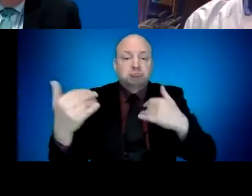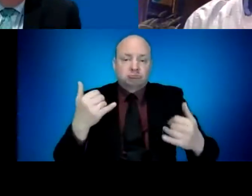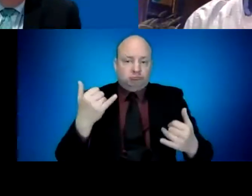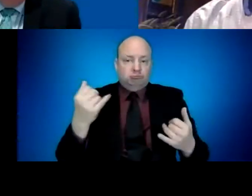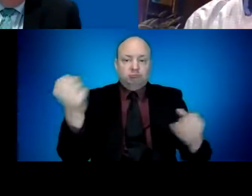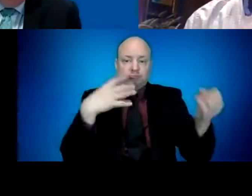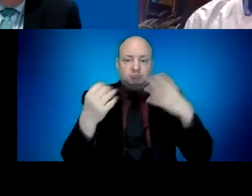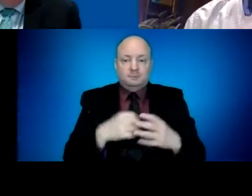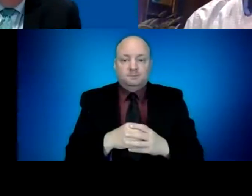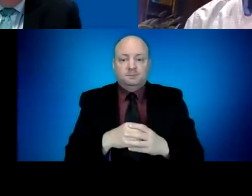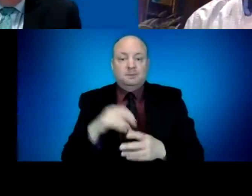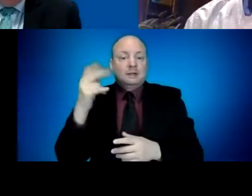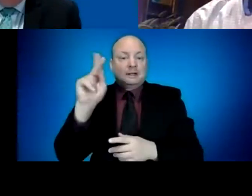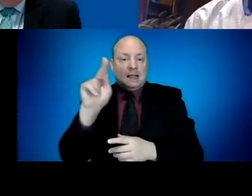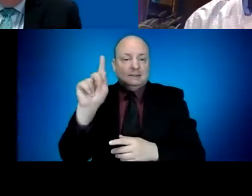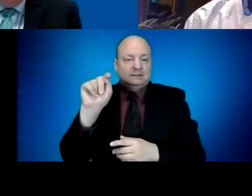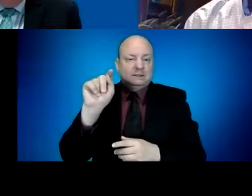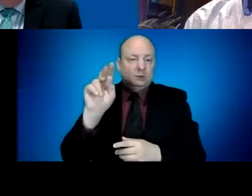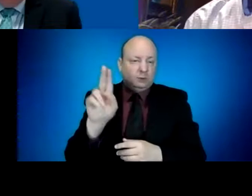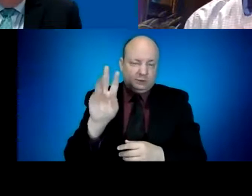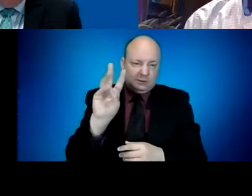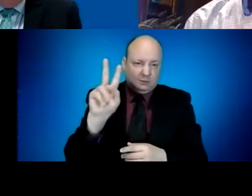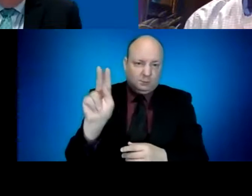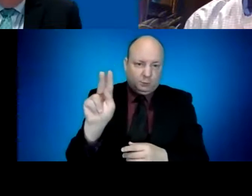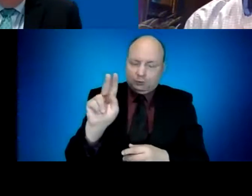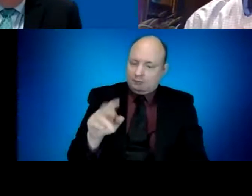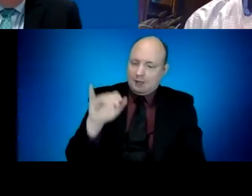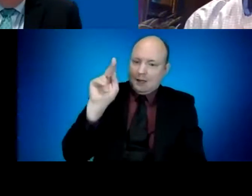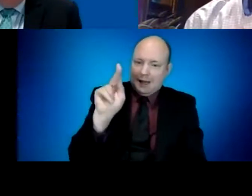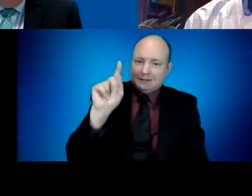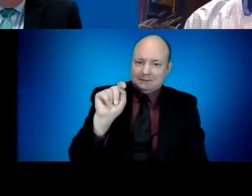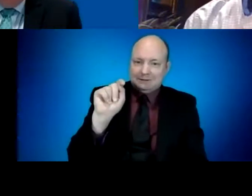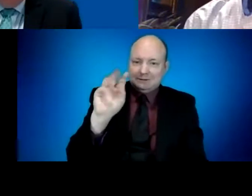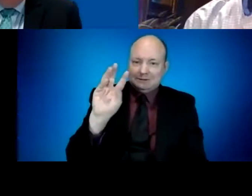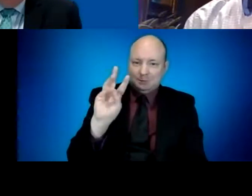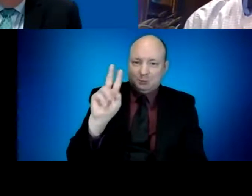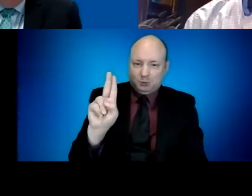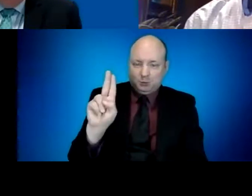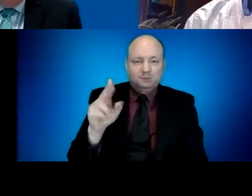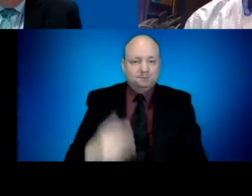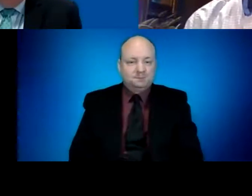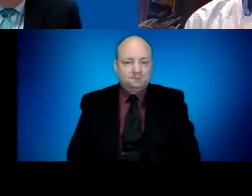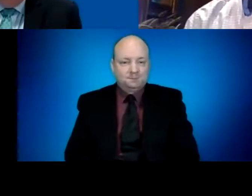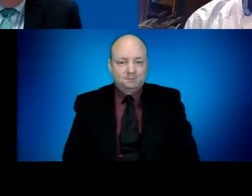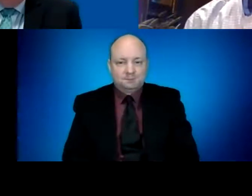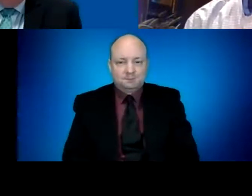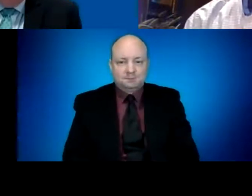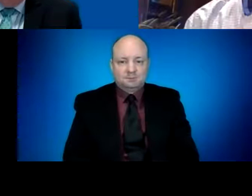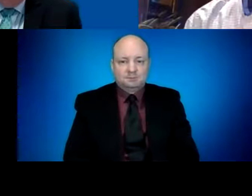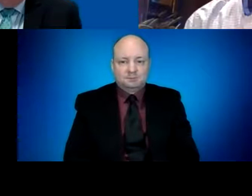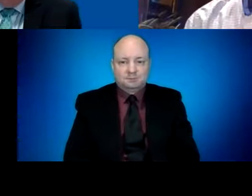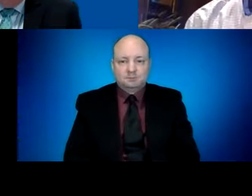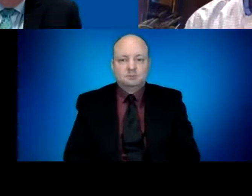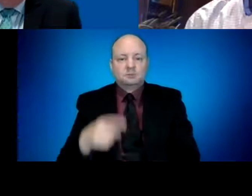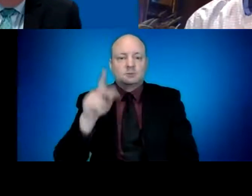Yes, thank you very much. Earlier this week, Director Allen noted some challenges in recruiting bigger pharmacies to add locations to the federal partnership